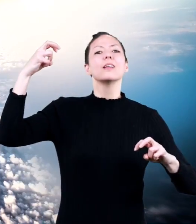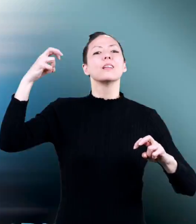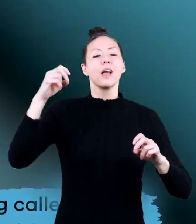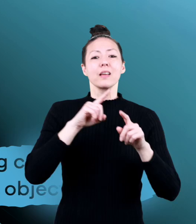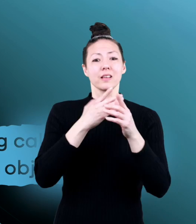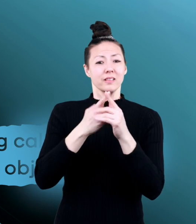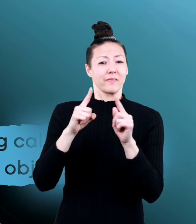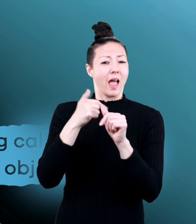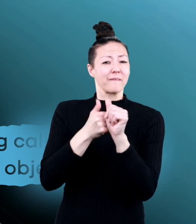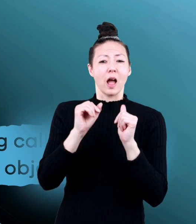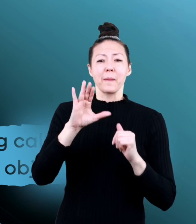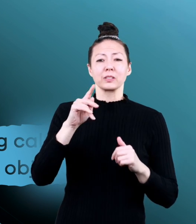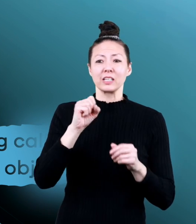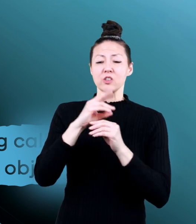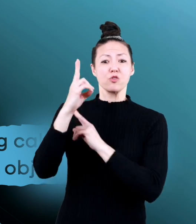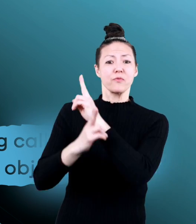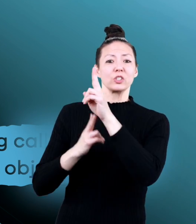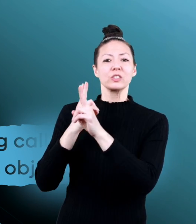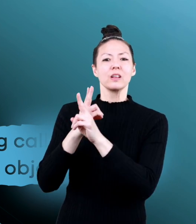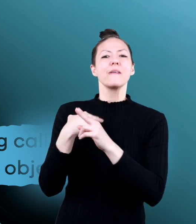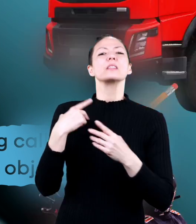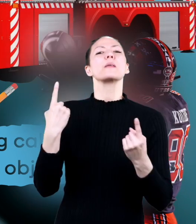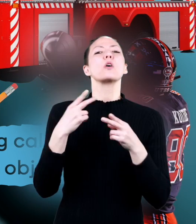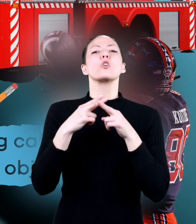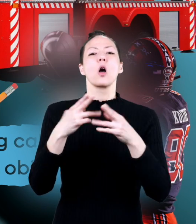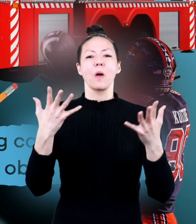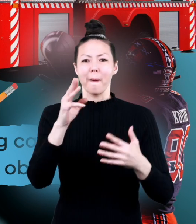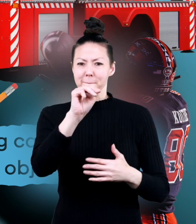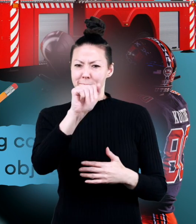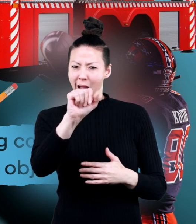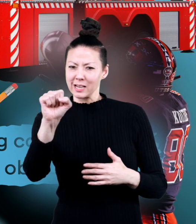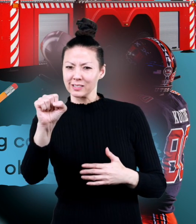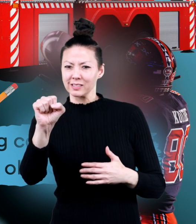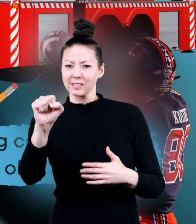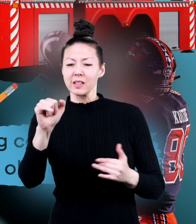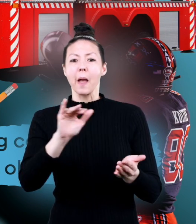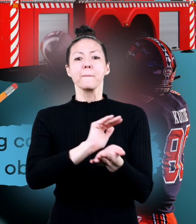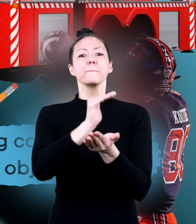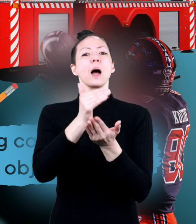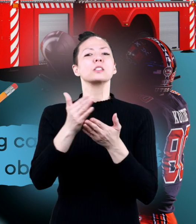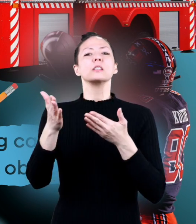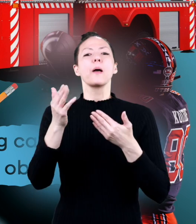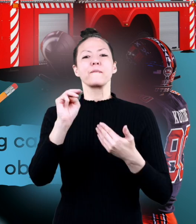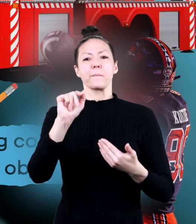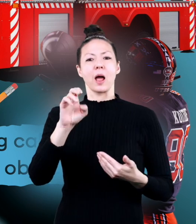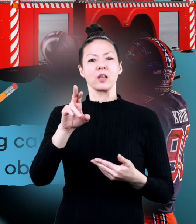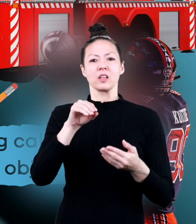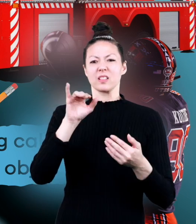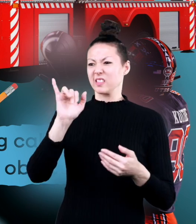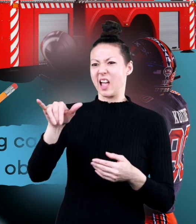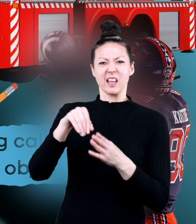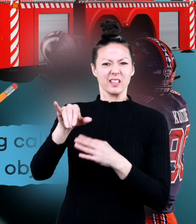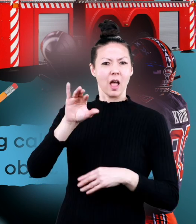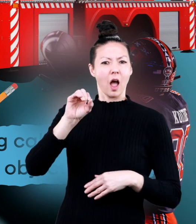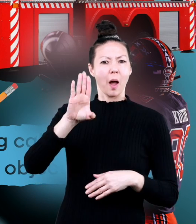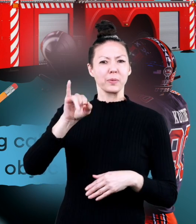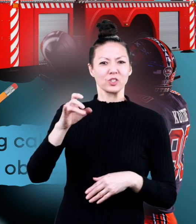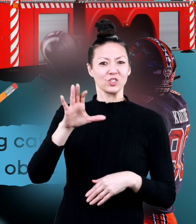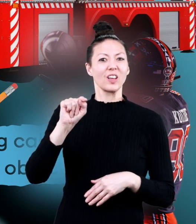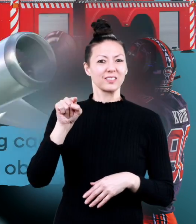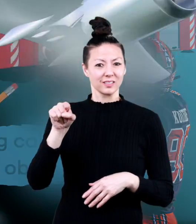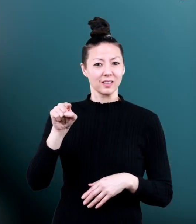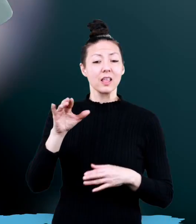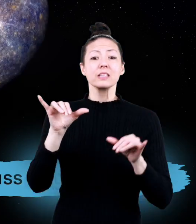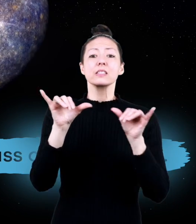Every object in the universe has something called mass, which is the amount of matter in an object.